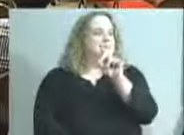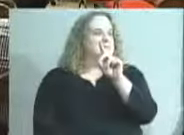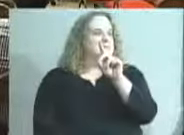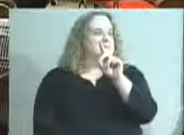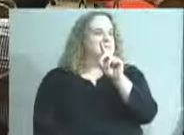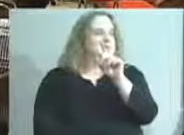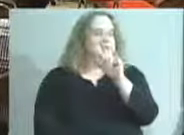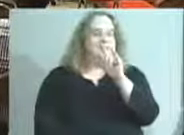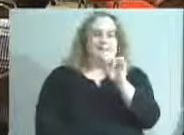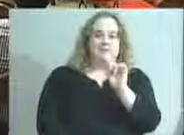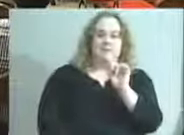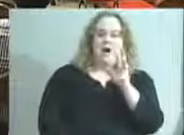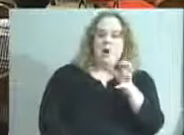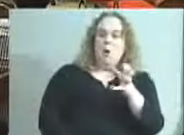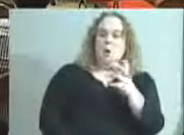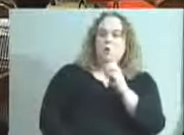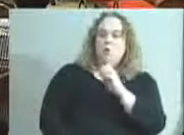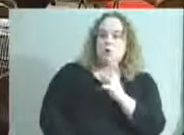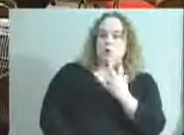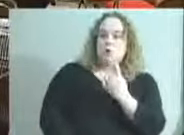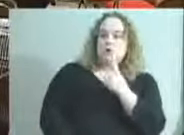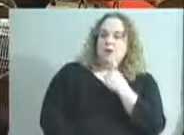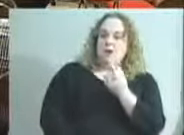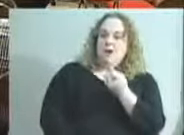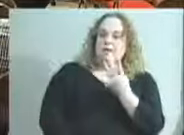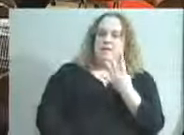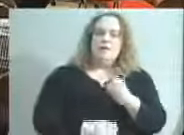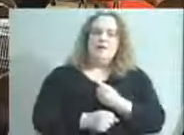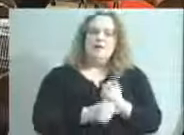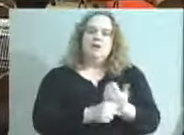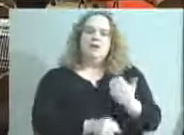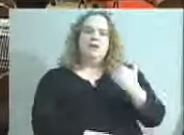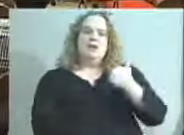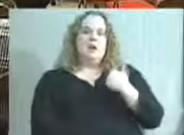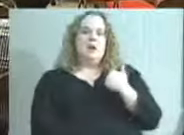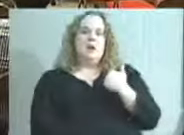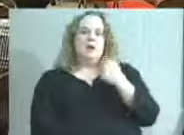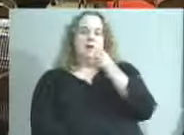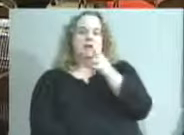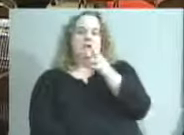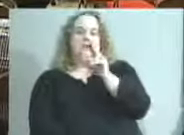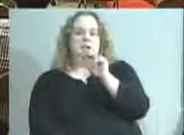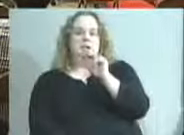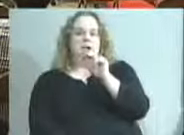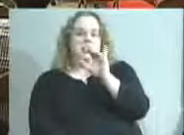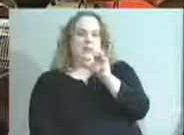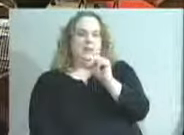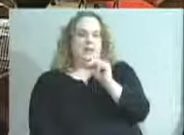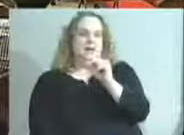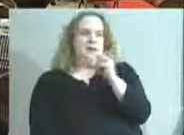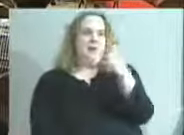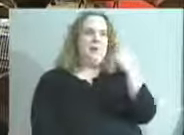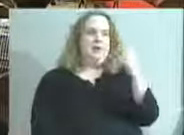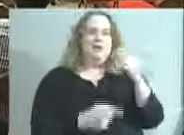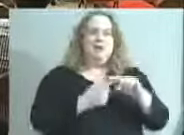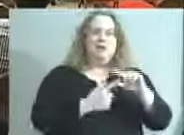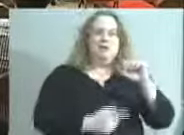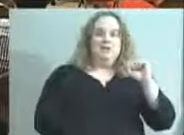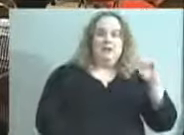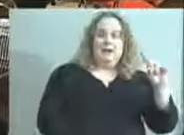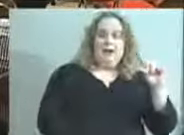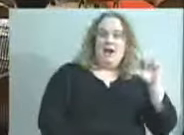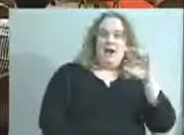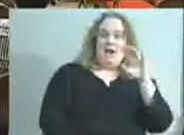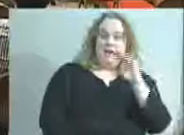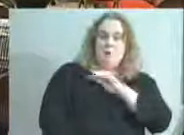I would like to say that a few years ago, Board Member Duncan and I went to San Diego, and Board Member